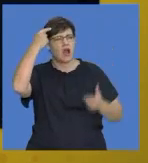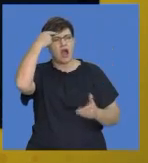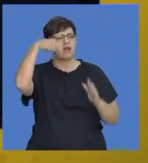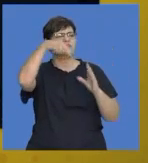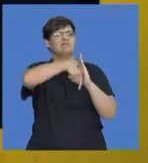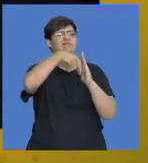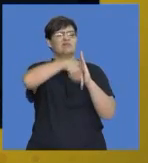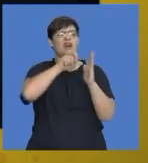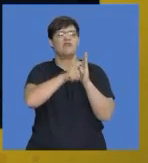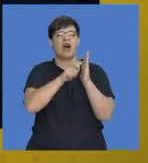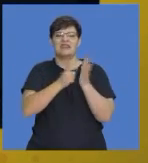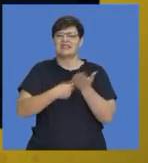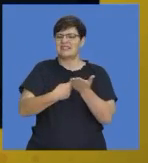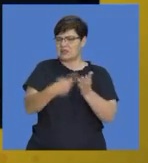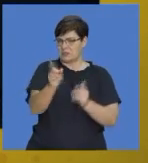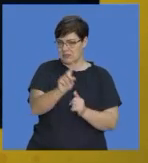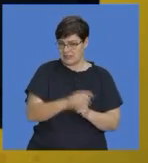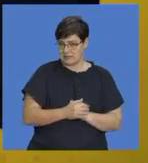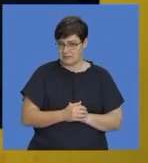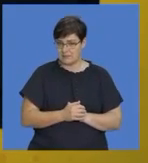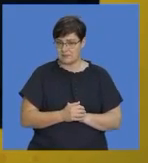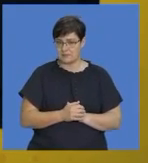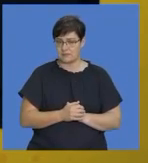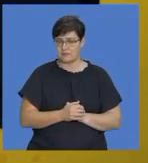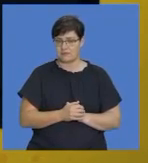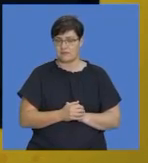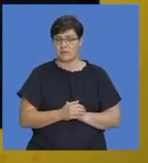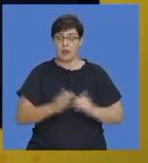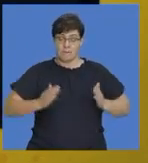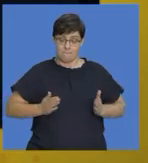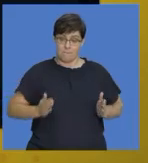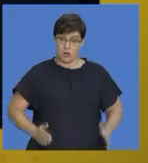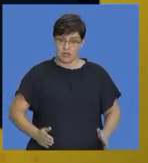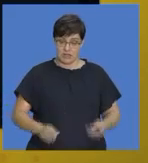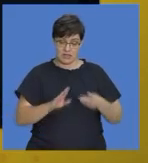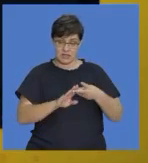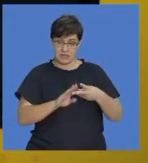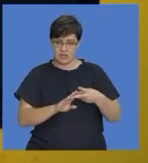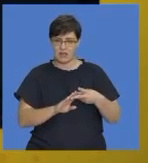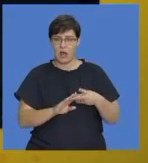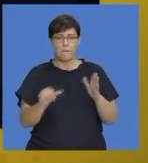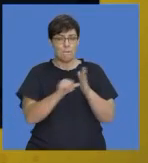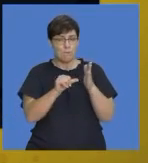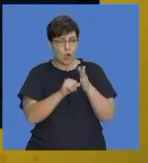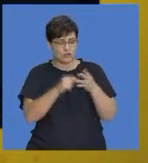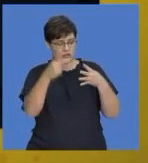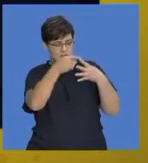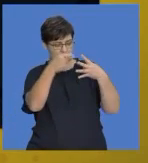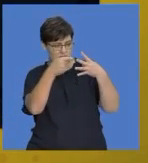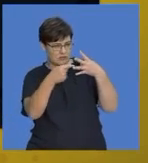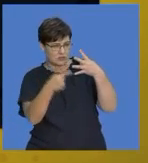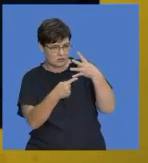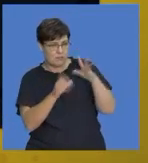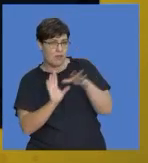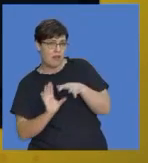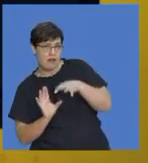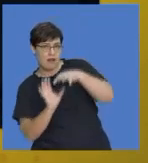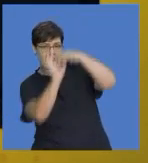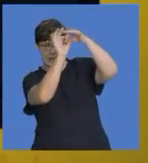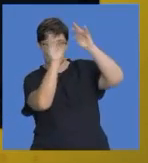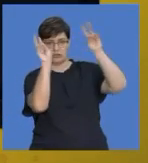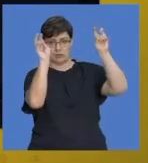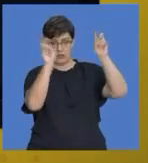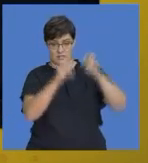discuss going forward. Your body of your essay should focus on key issues linking to your topic. And, obviously,